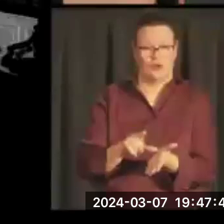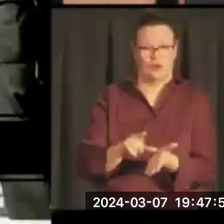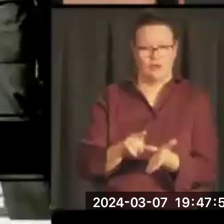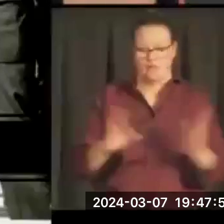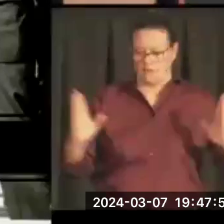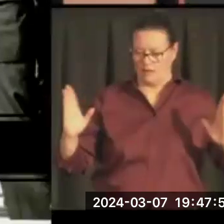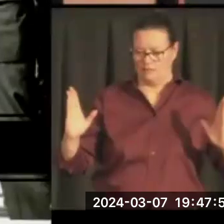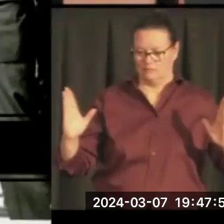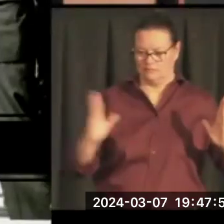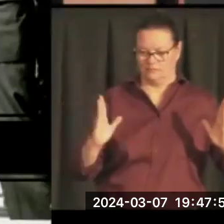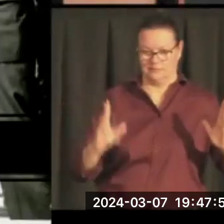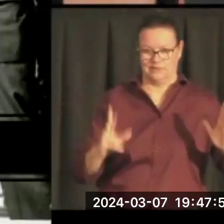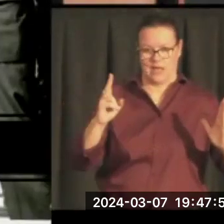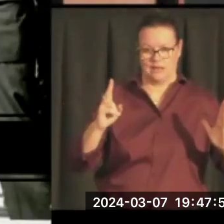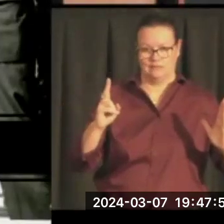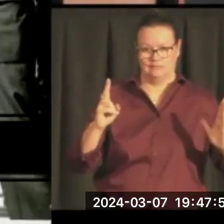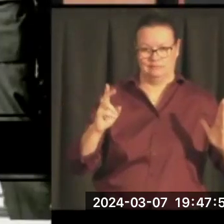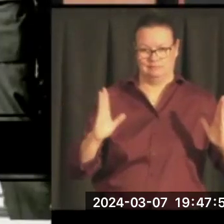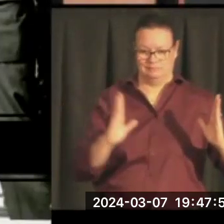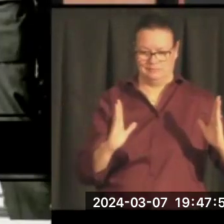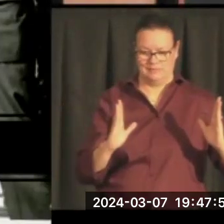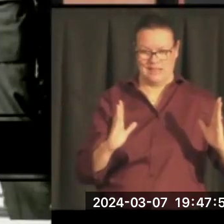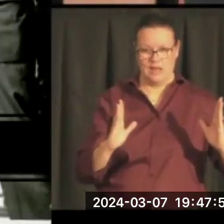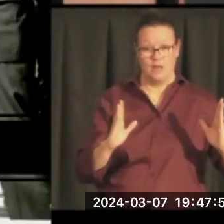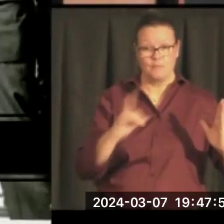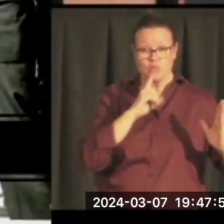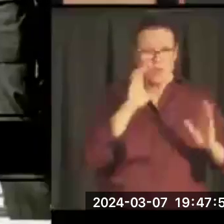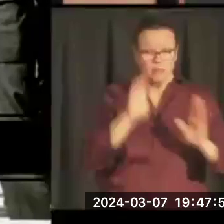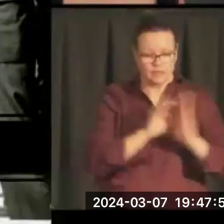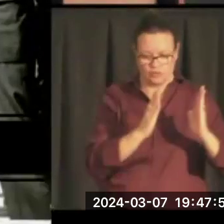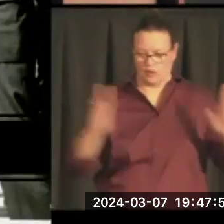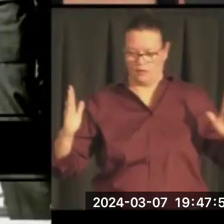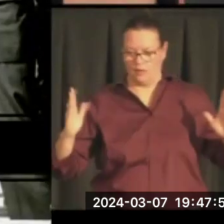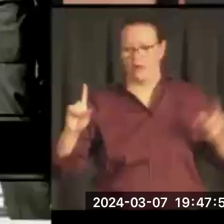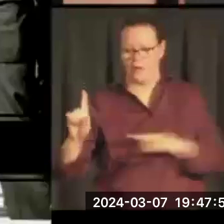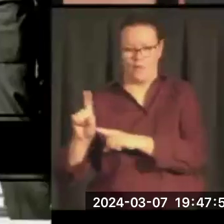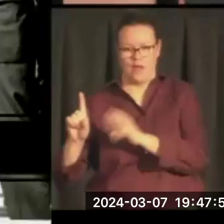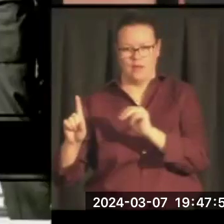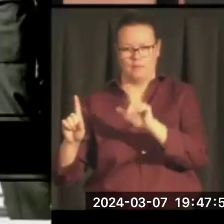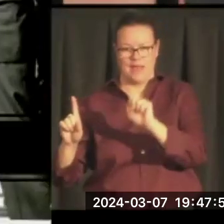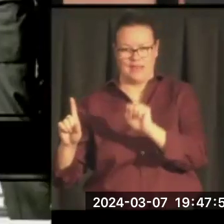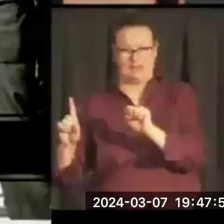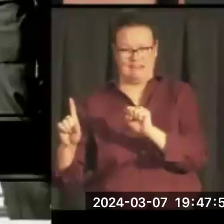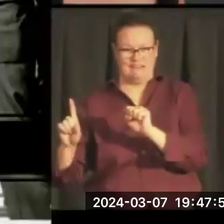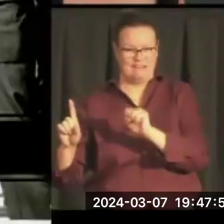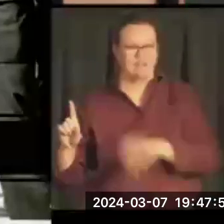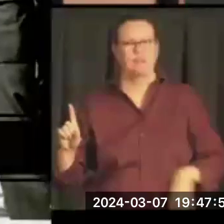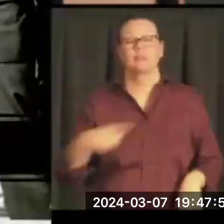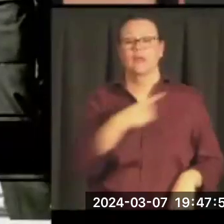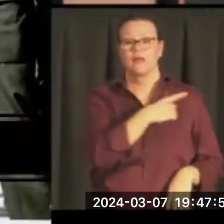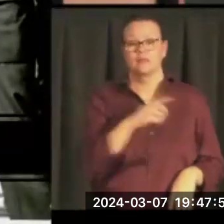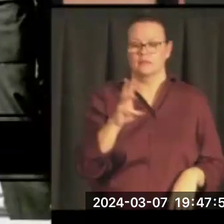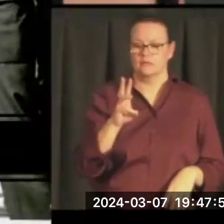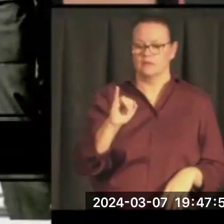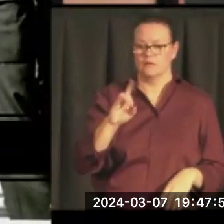And this is also an unusual picture, Wilderness Act of 1964, in which he is